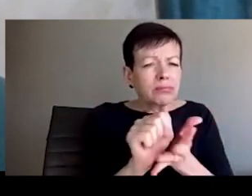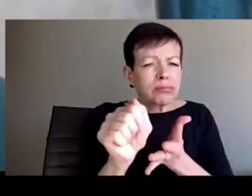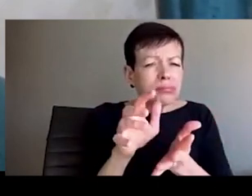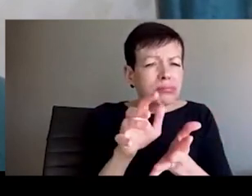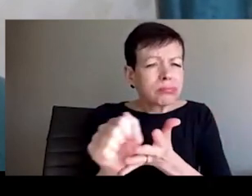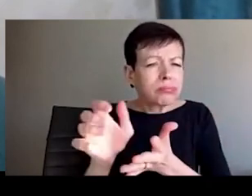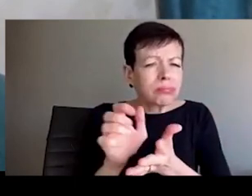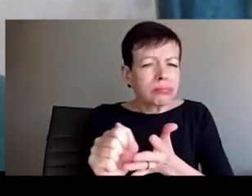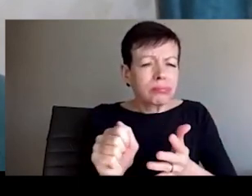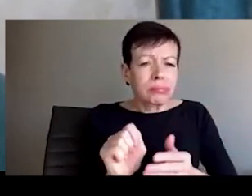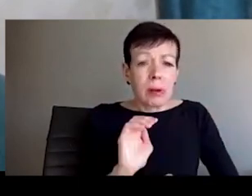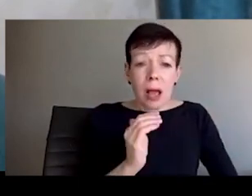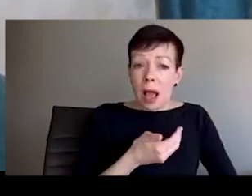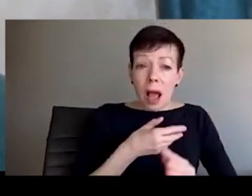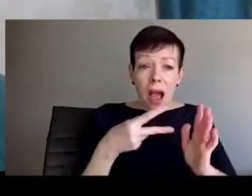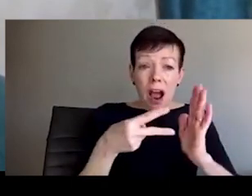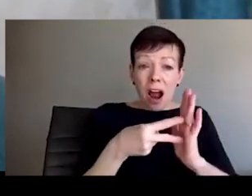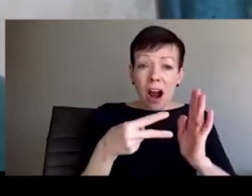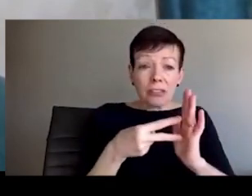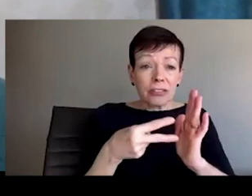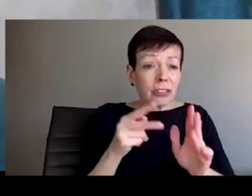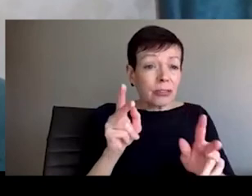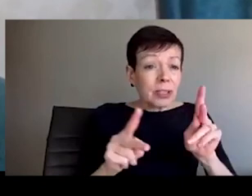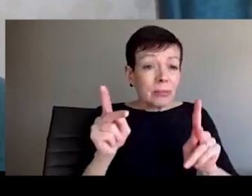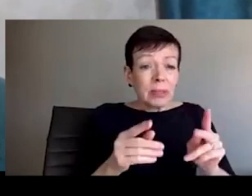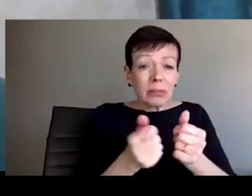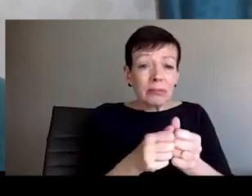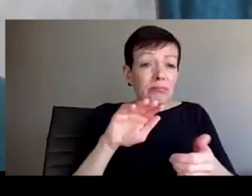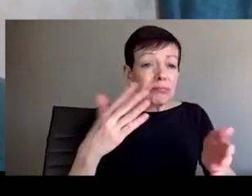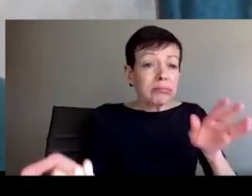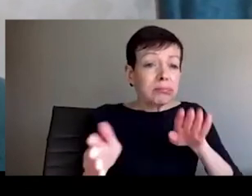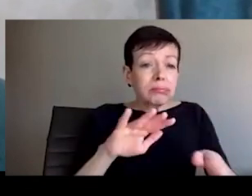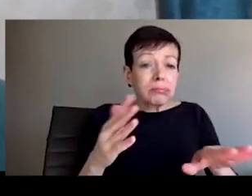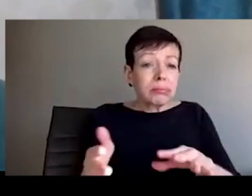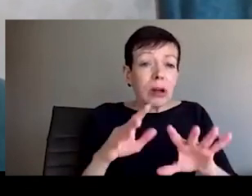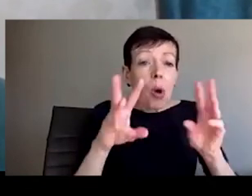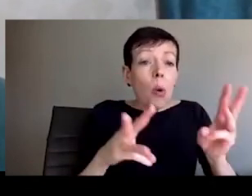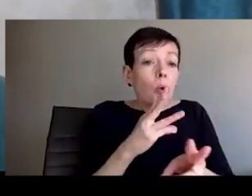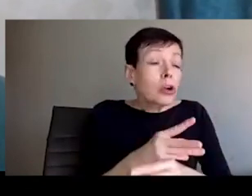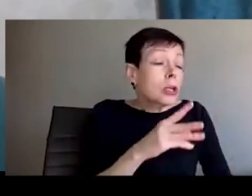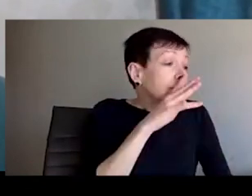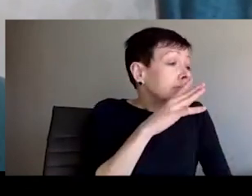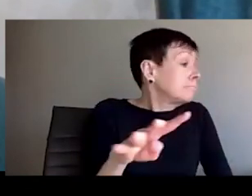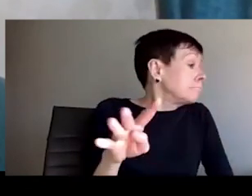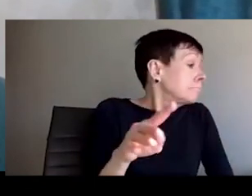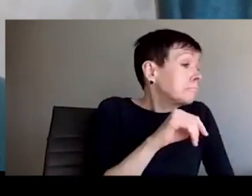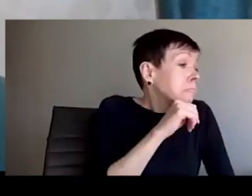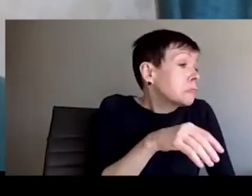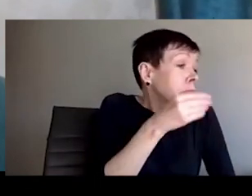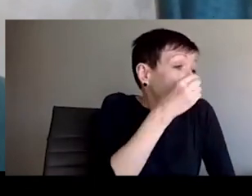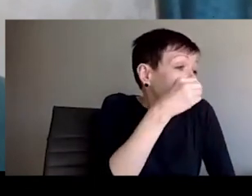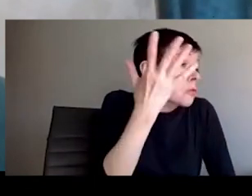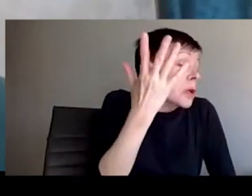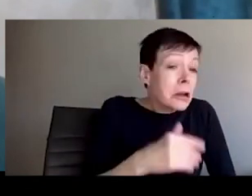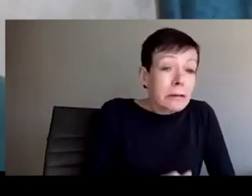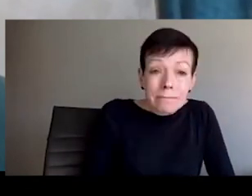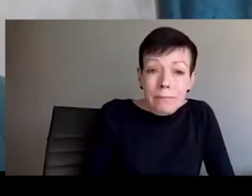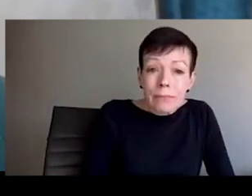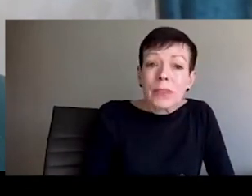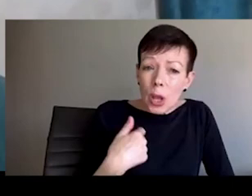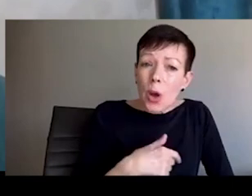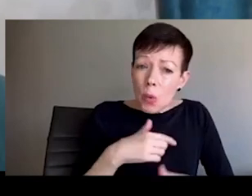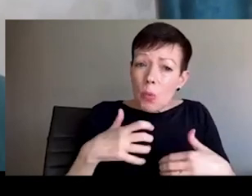that the biggest challenge we face today is how to show a productive solidarity with our fellow Ukrainians without